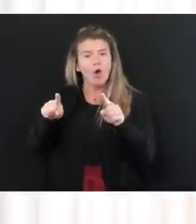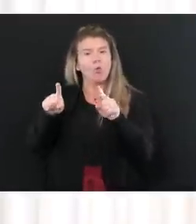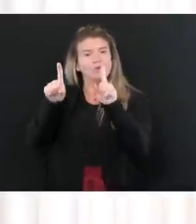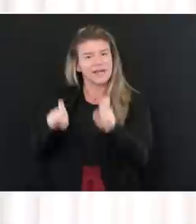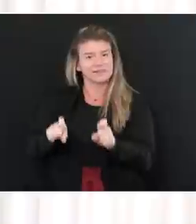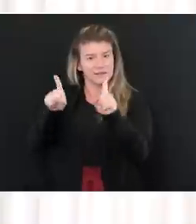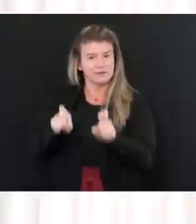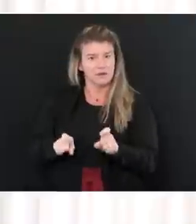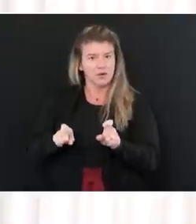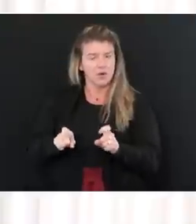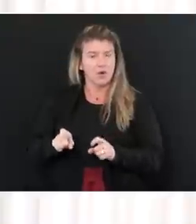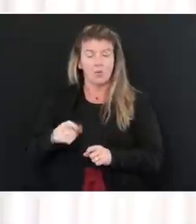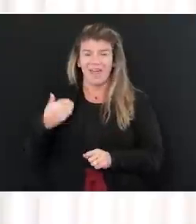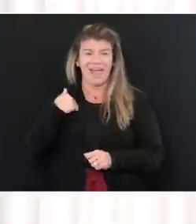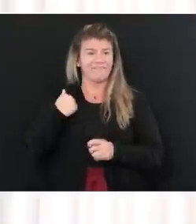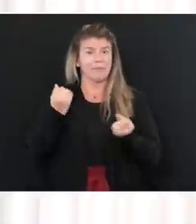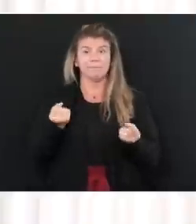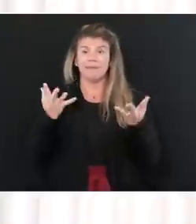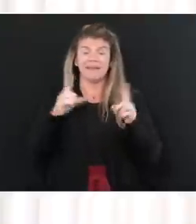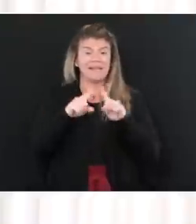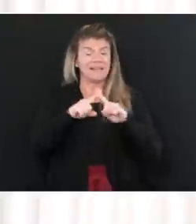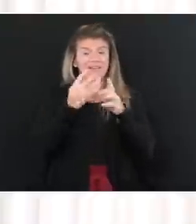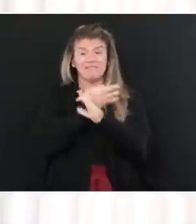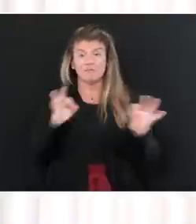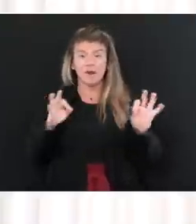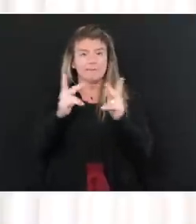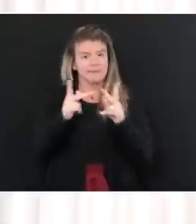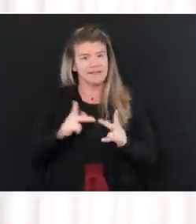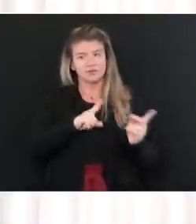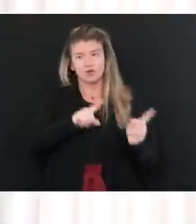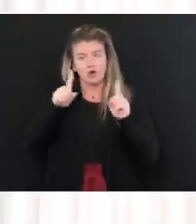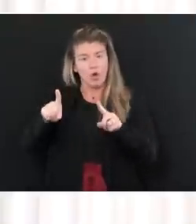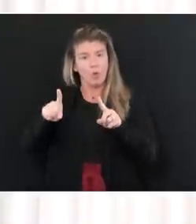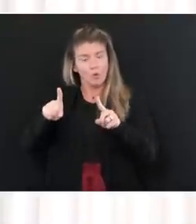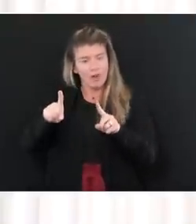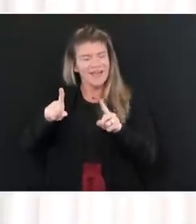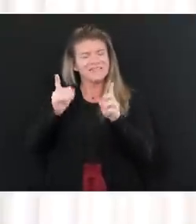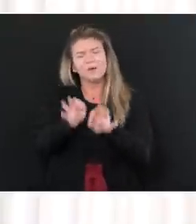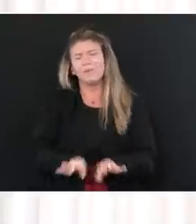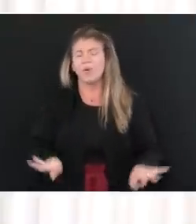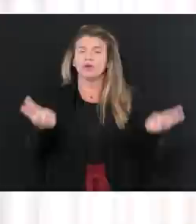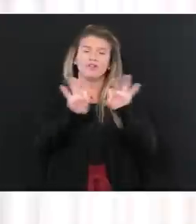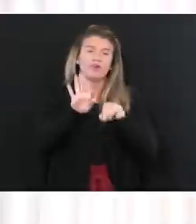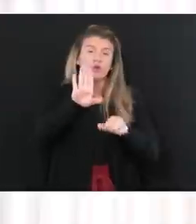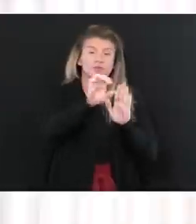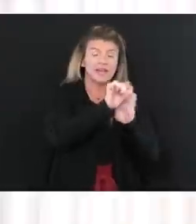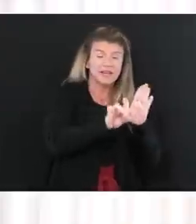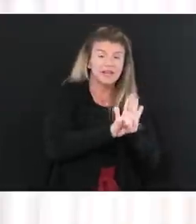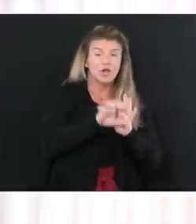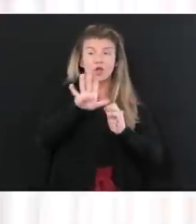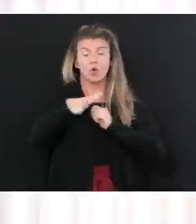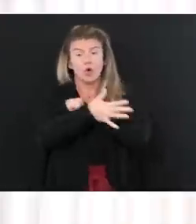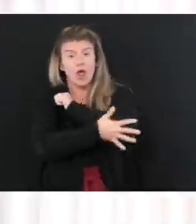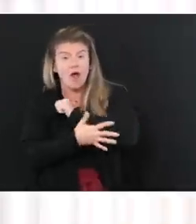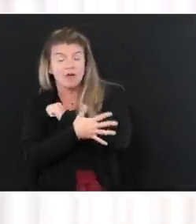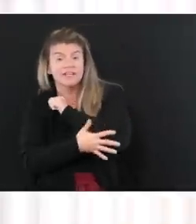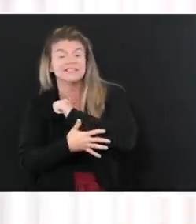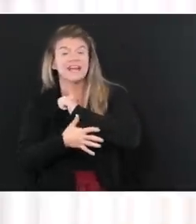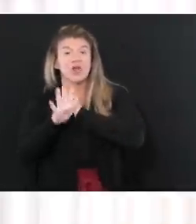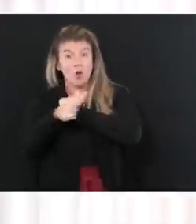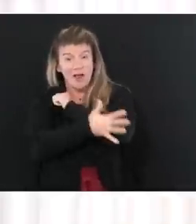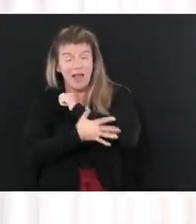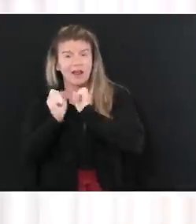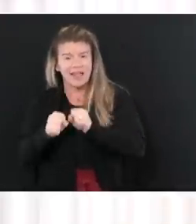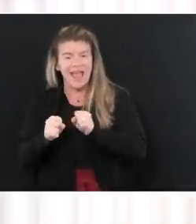have available for you free. So important, so important for the counties to reach the gold color, the green and the